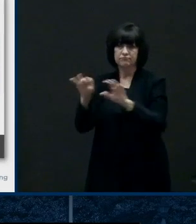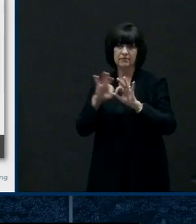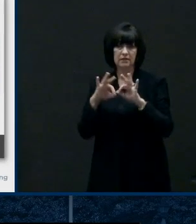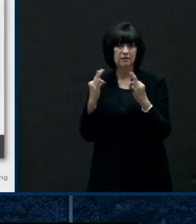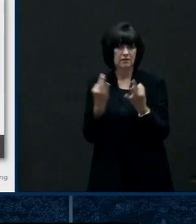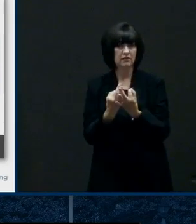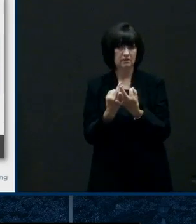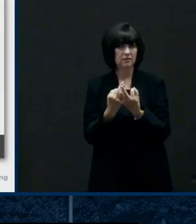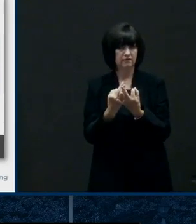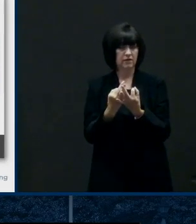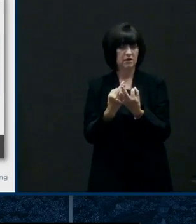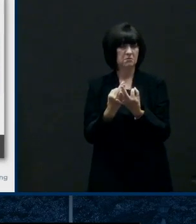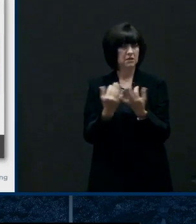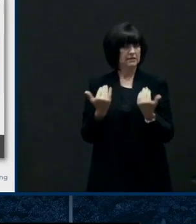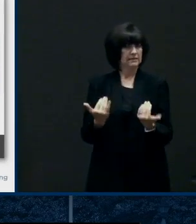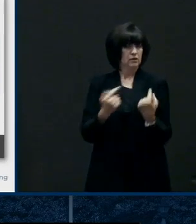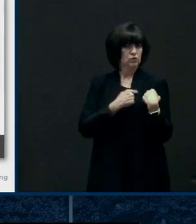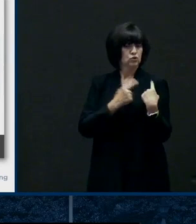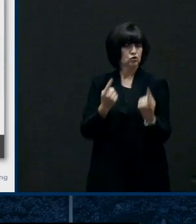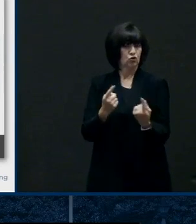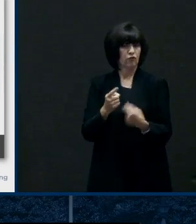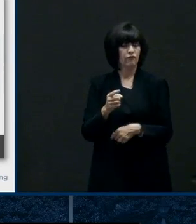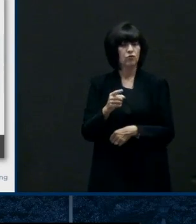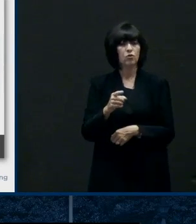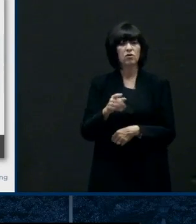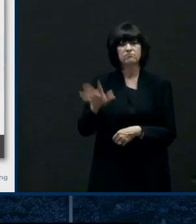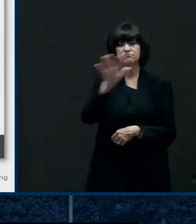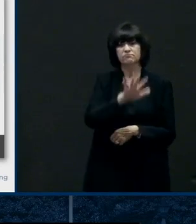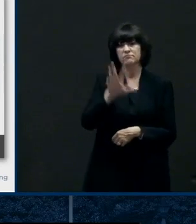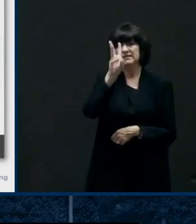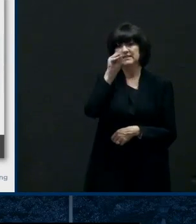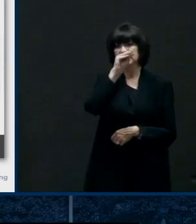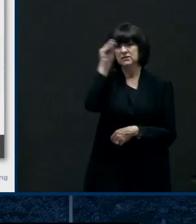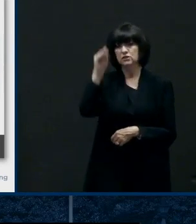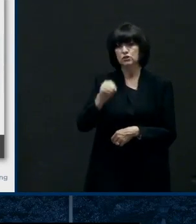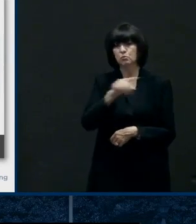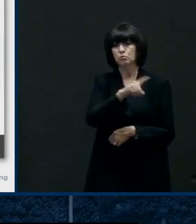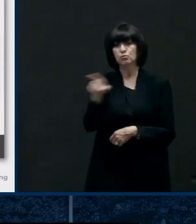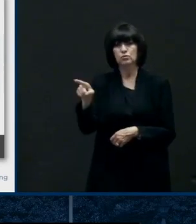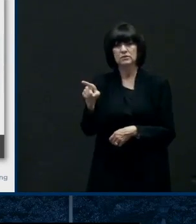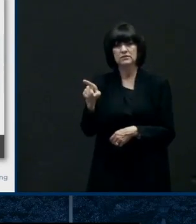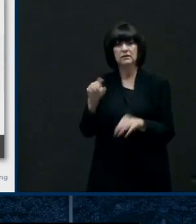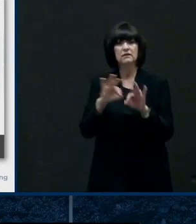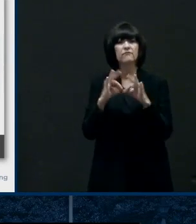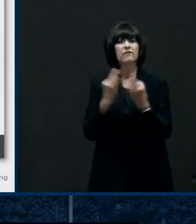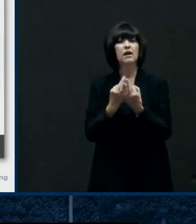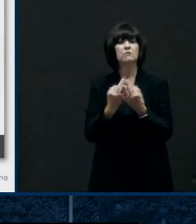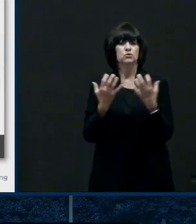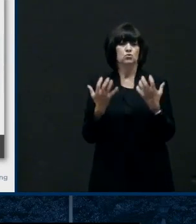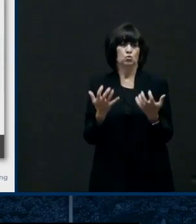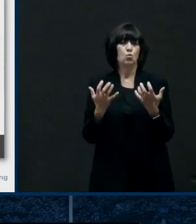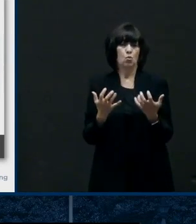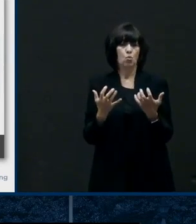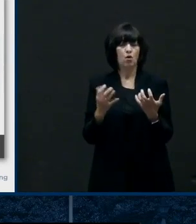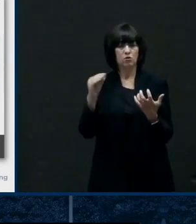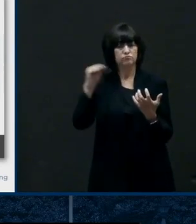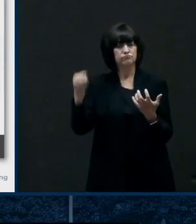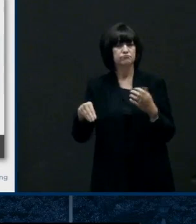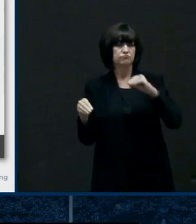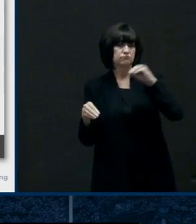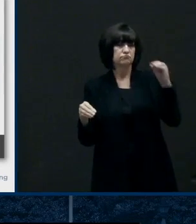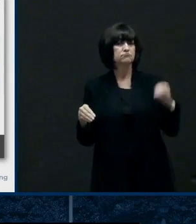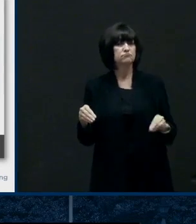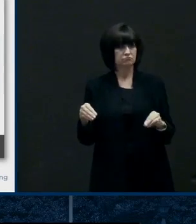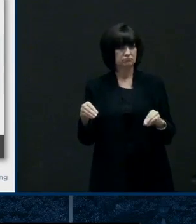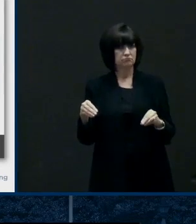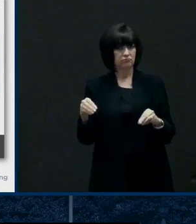about 60 percent wanted in person or mix of in-person and remote learning and about